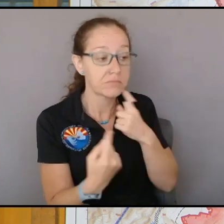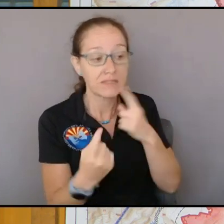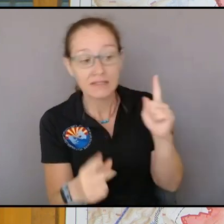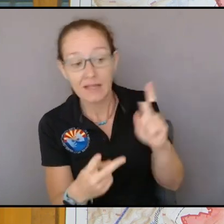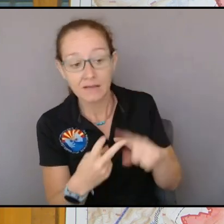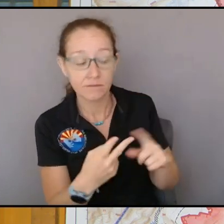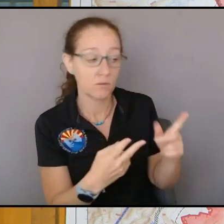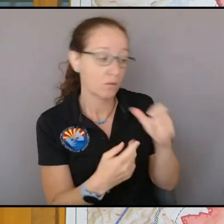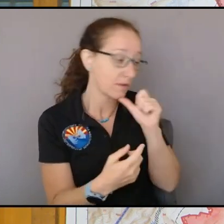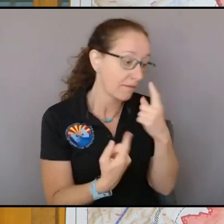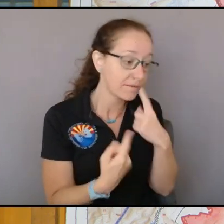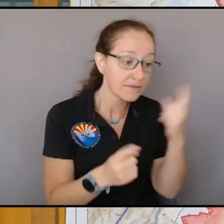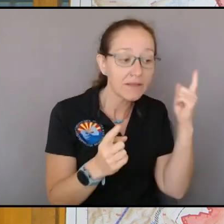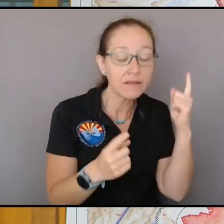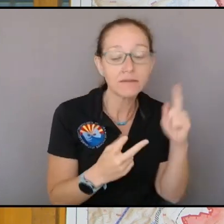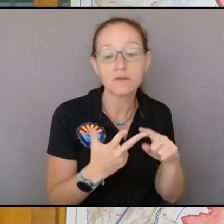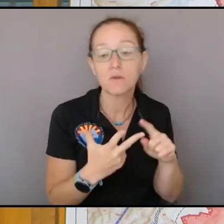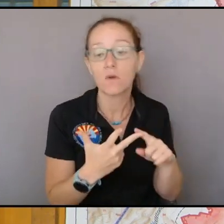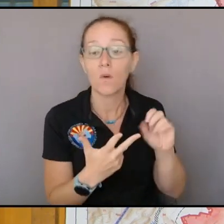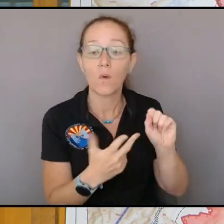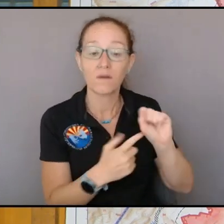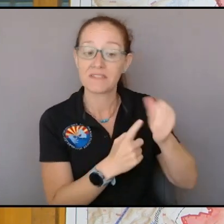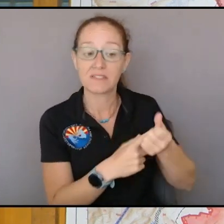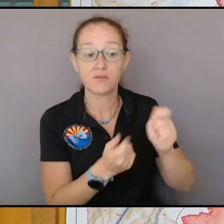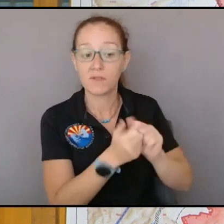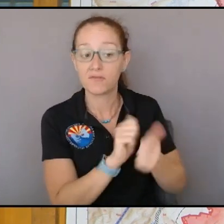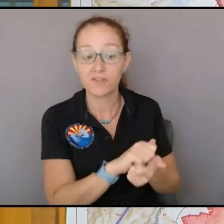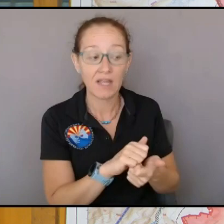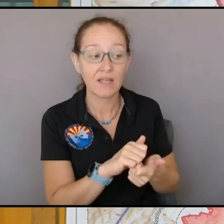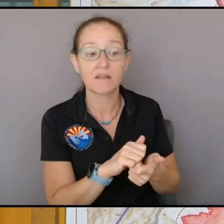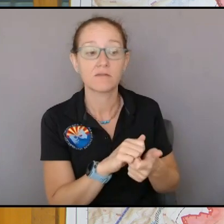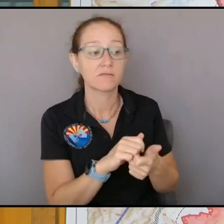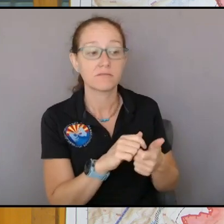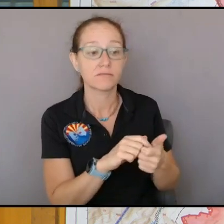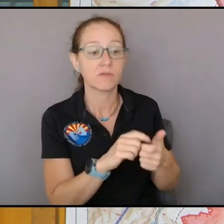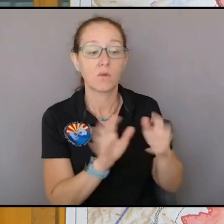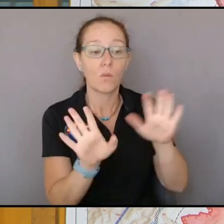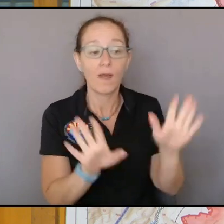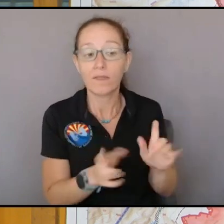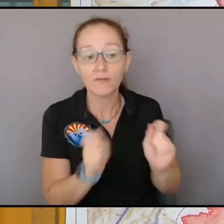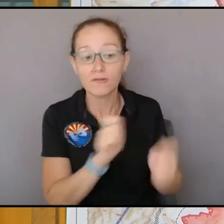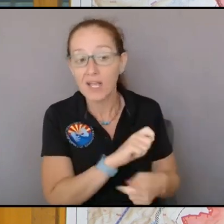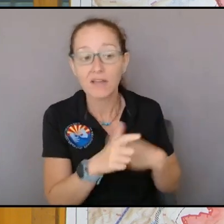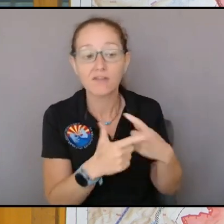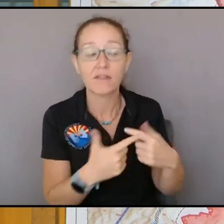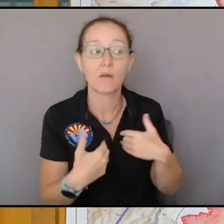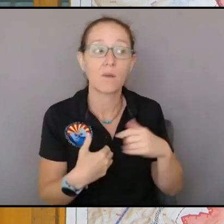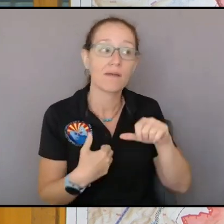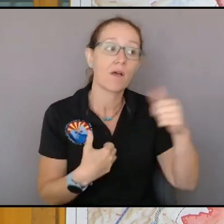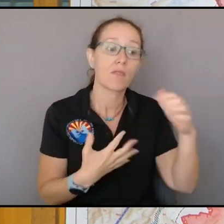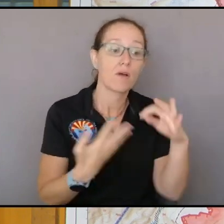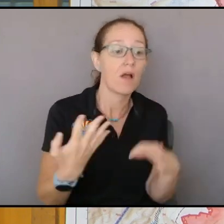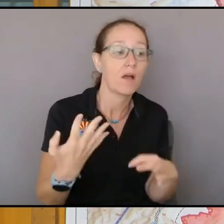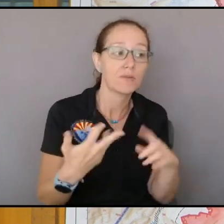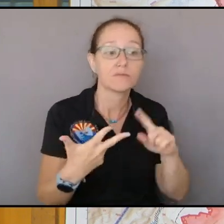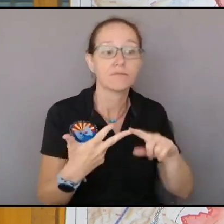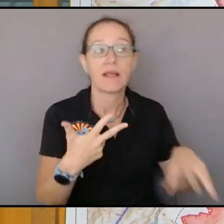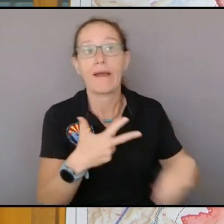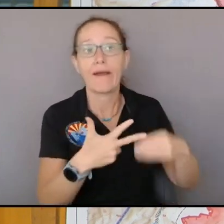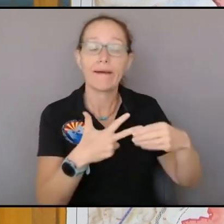where we're able to to achieve success with that other alternative we'll keep doing that and it's going to take a while